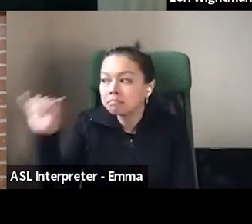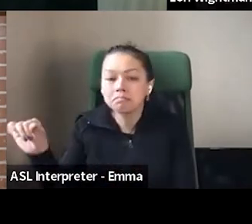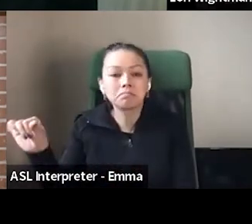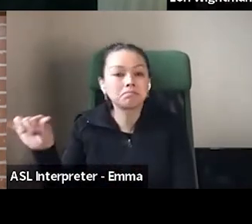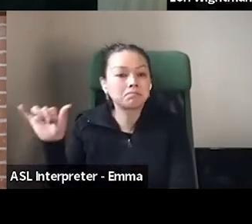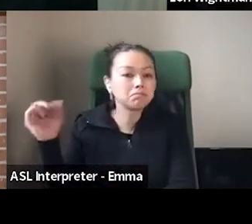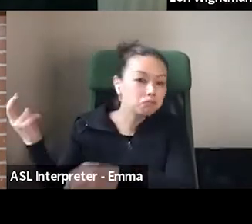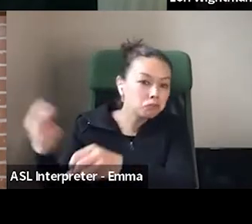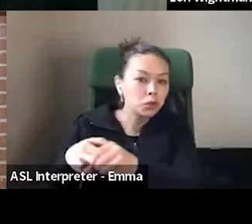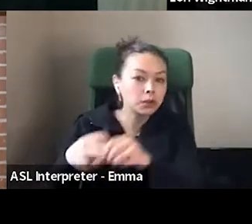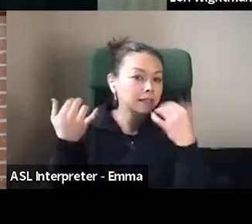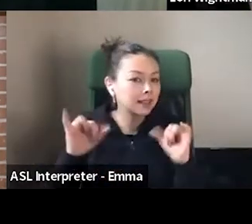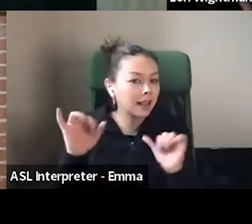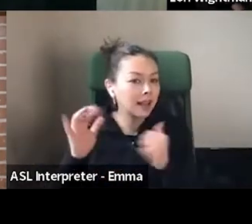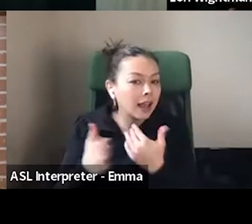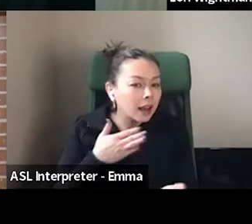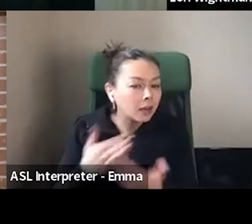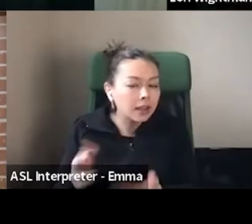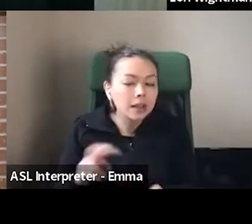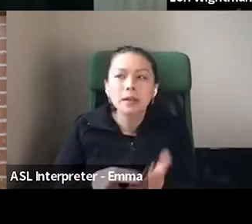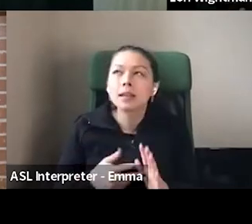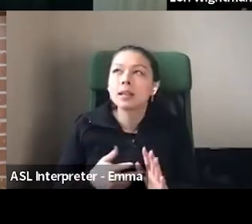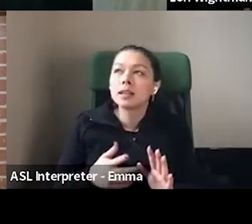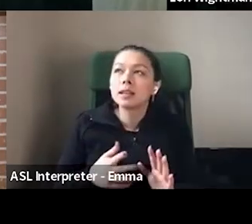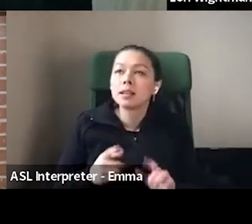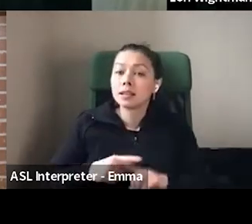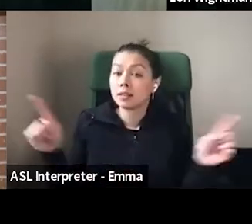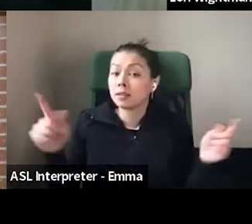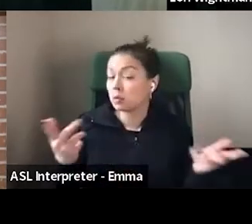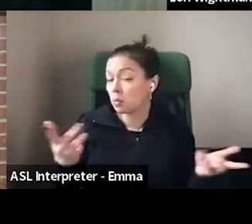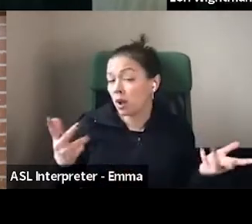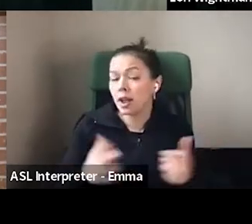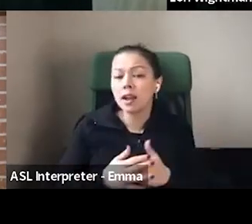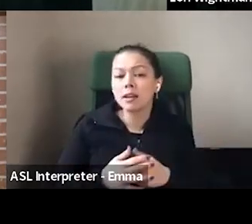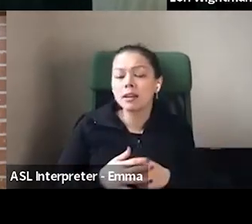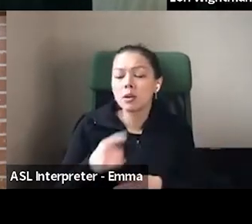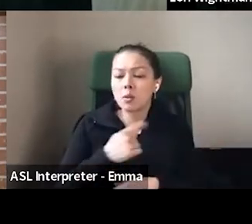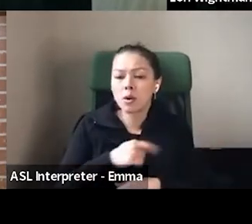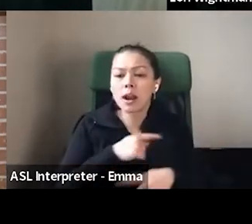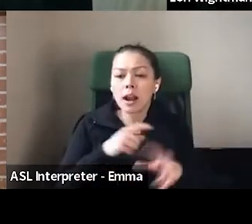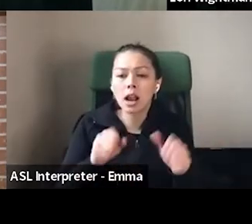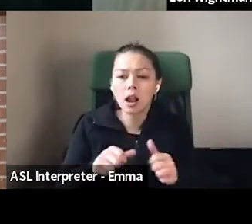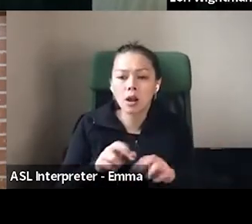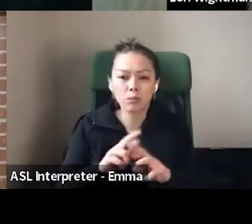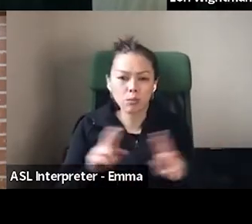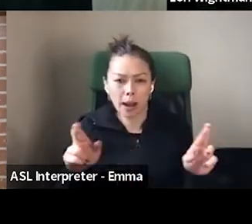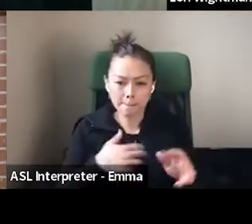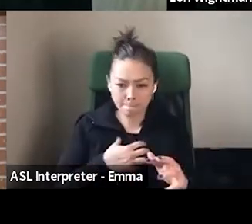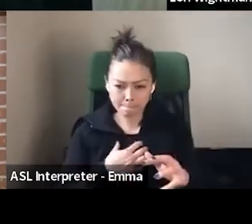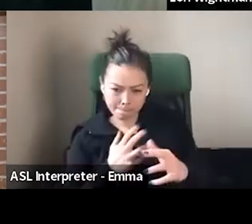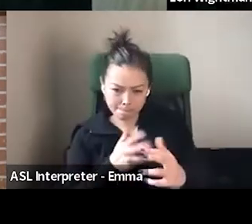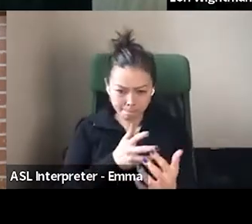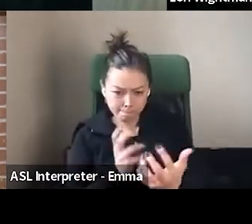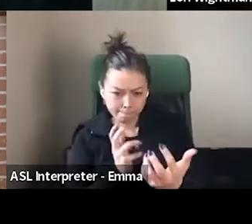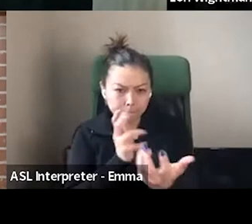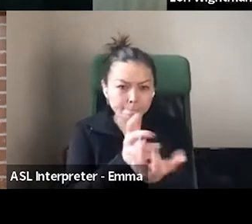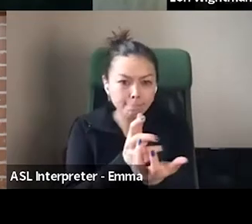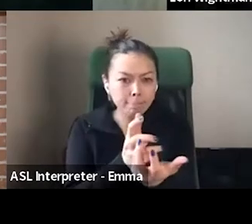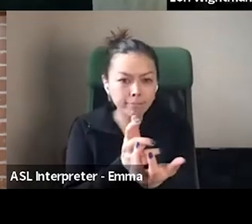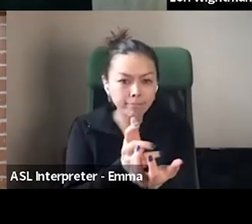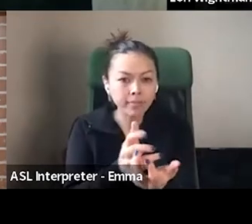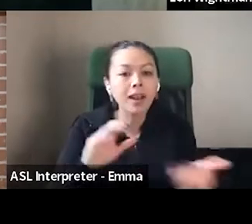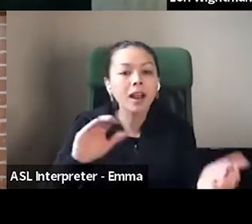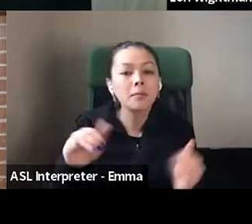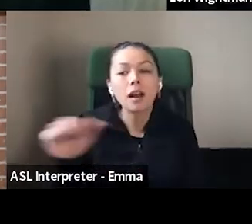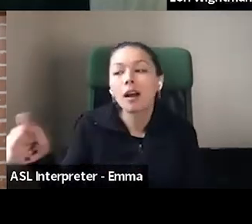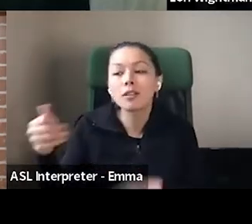what, what we do differently is we're more, we can pivot and adapt more easily than, than other retailers. I see